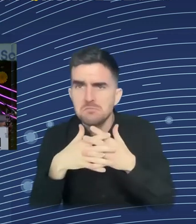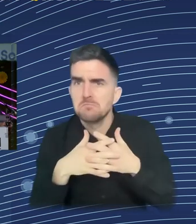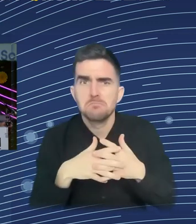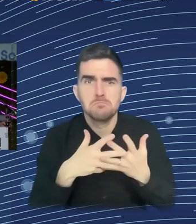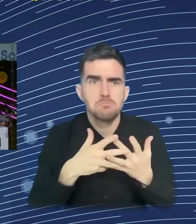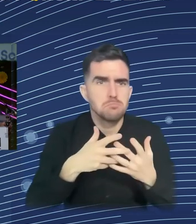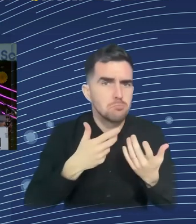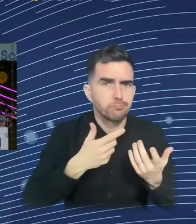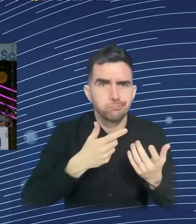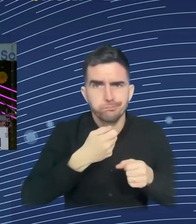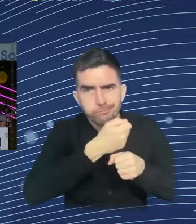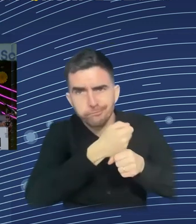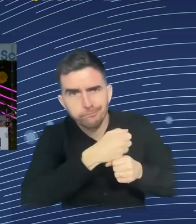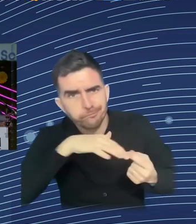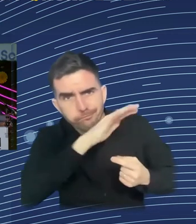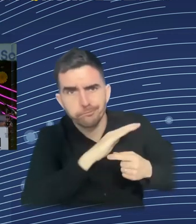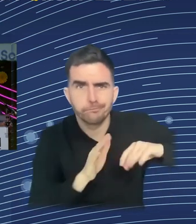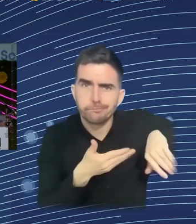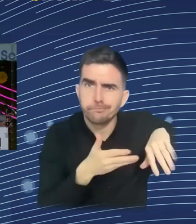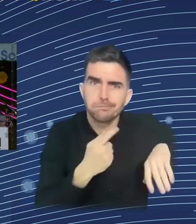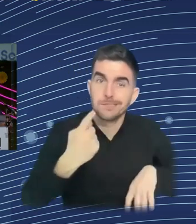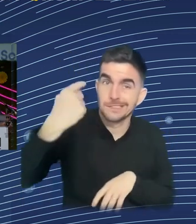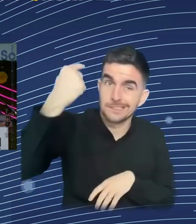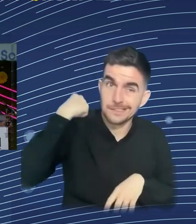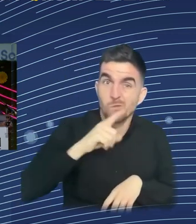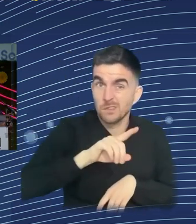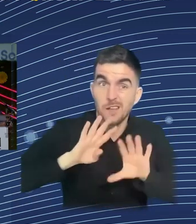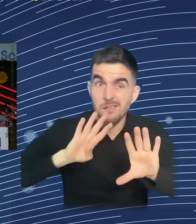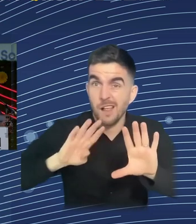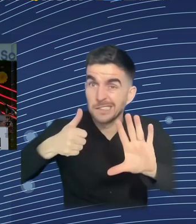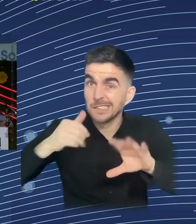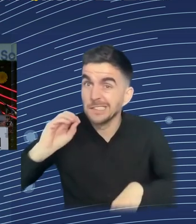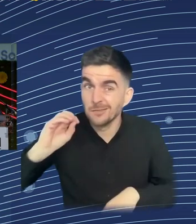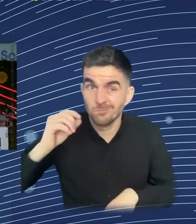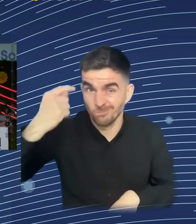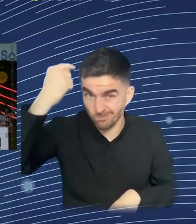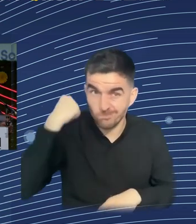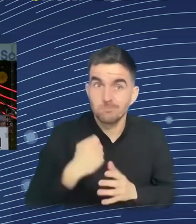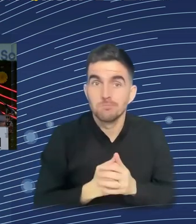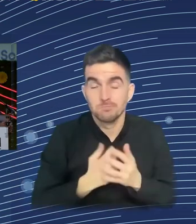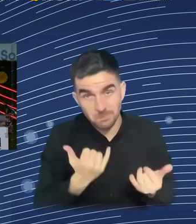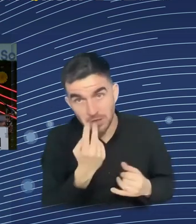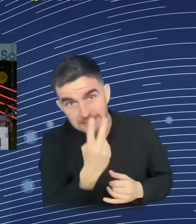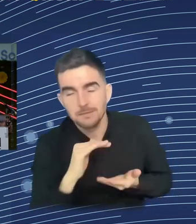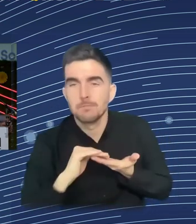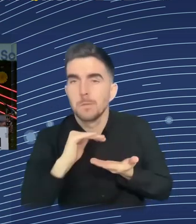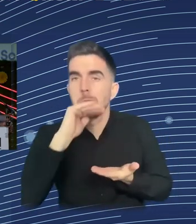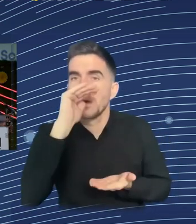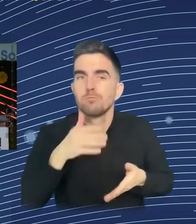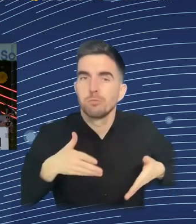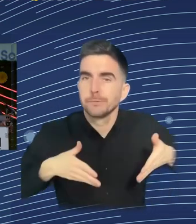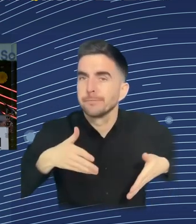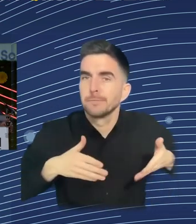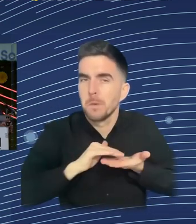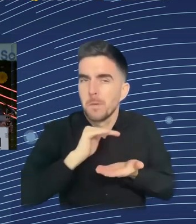But it's taking on more and more robots. It's improving productivity. It's moving on to higher technology. It's using a lot of AI.